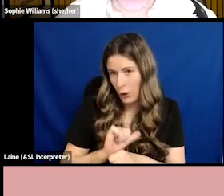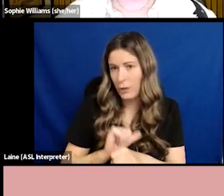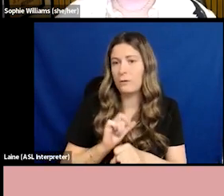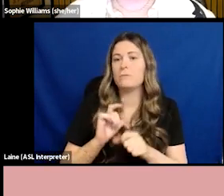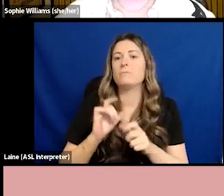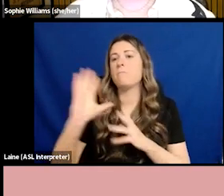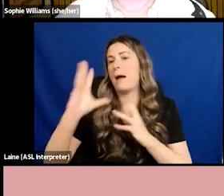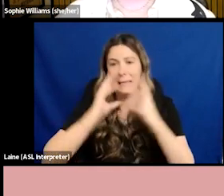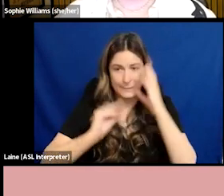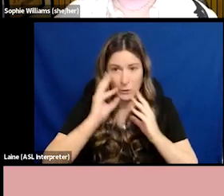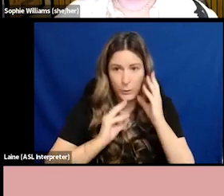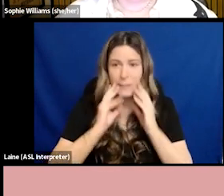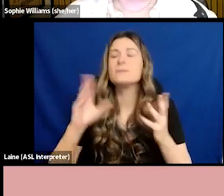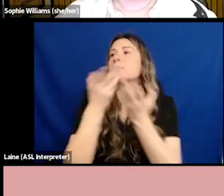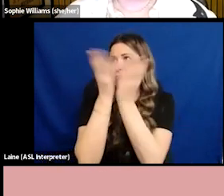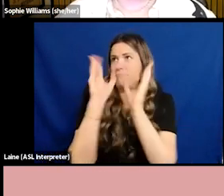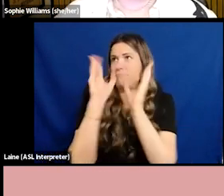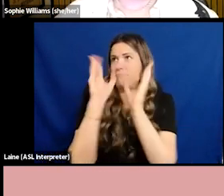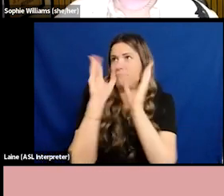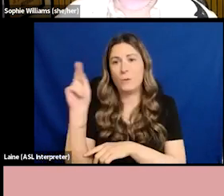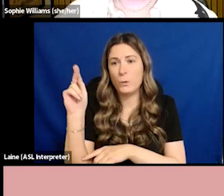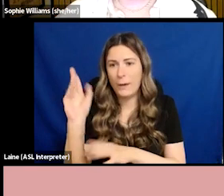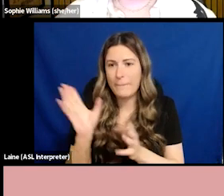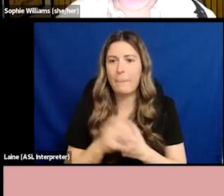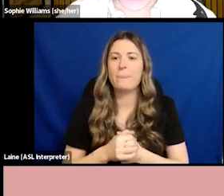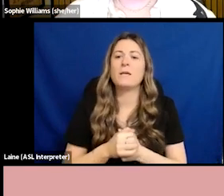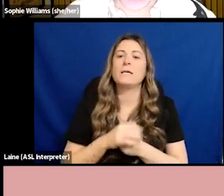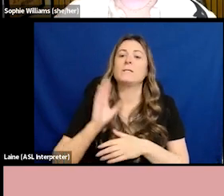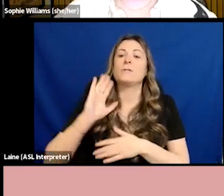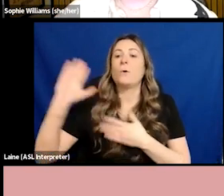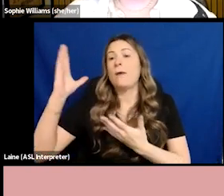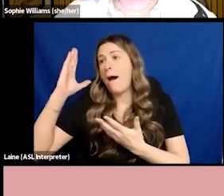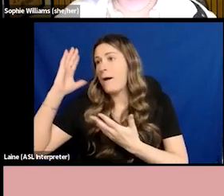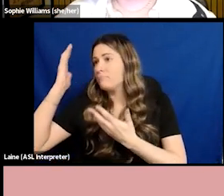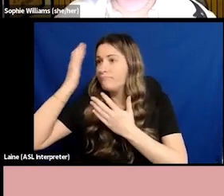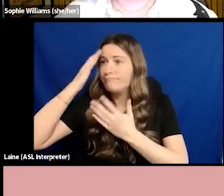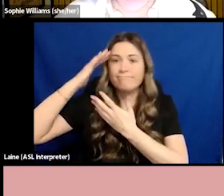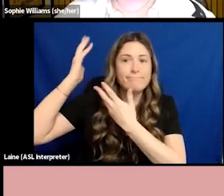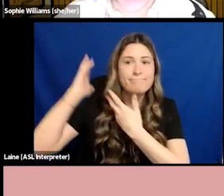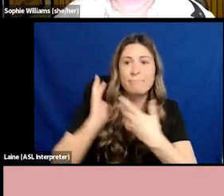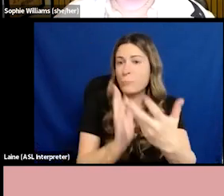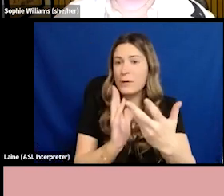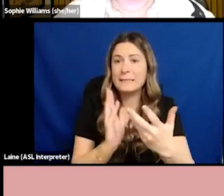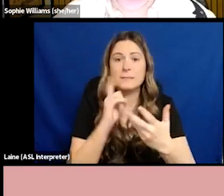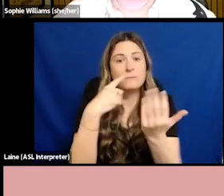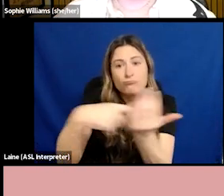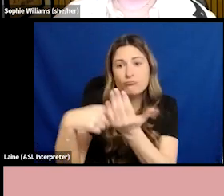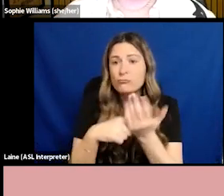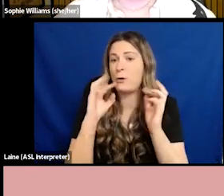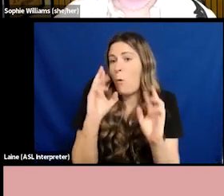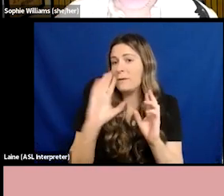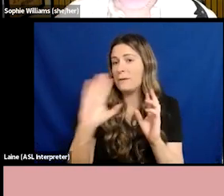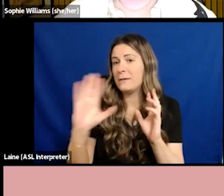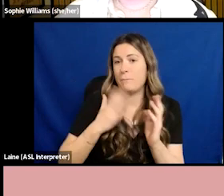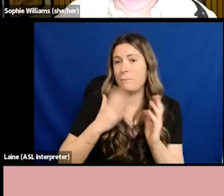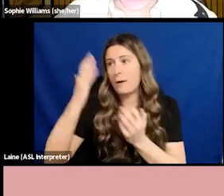and to this presentation. But I hope that it's still an interesting insight into the conversations and the work that's happening in England.